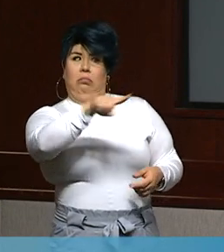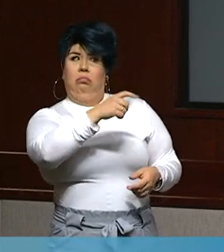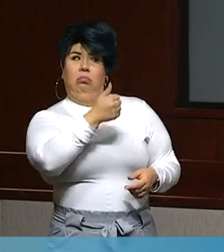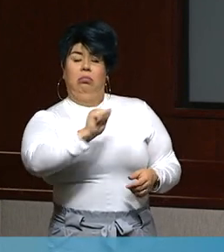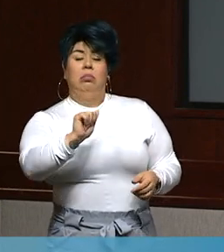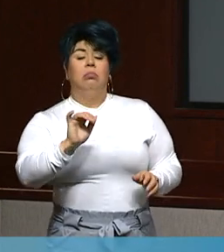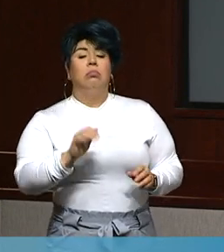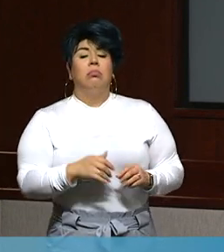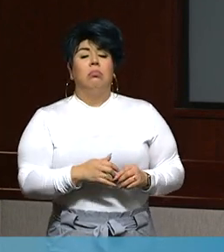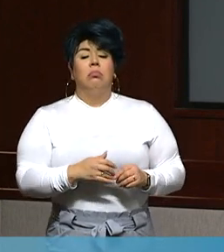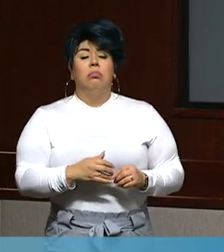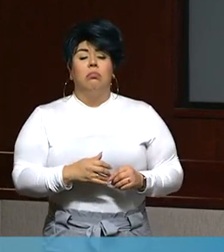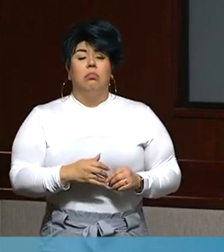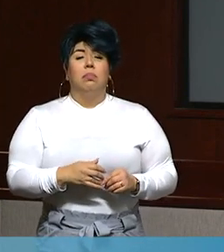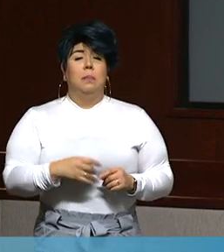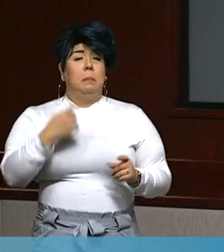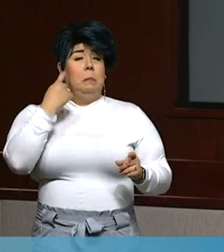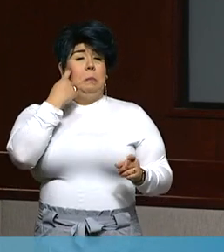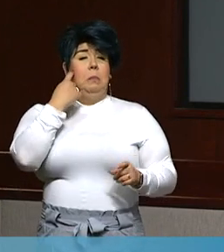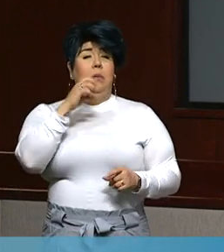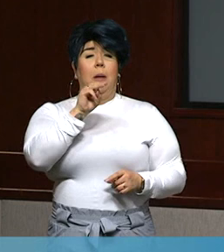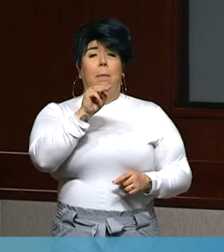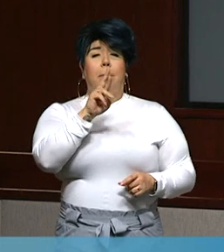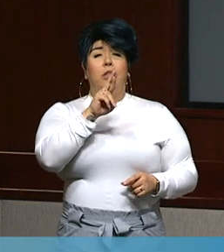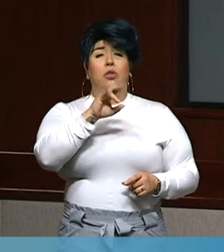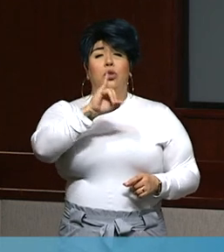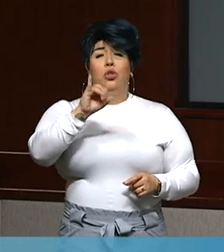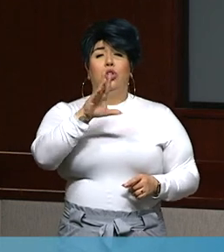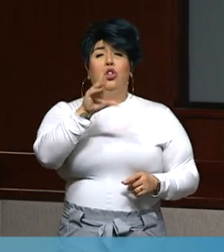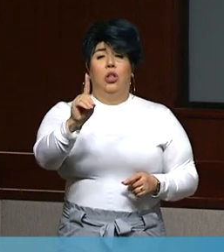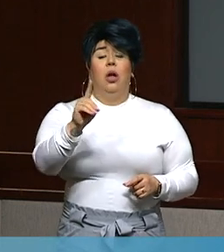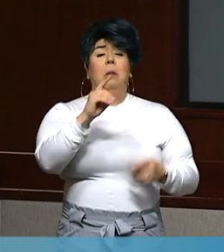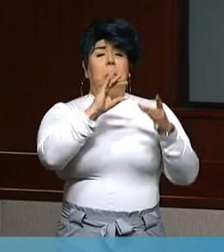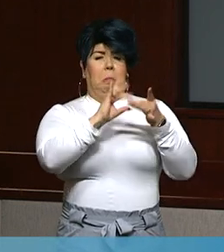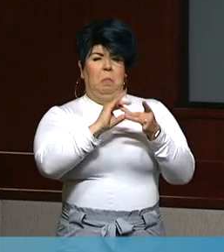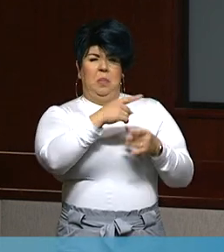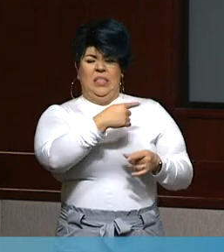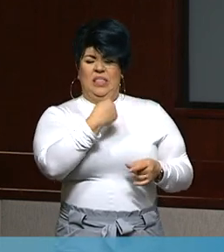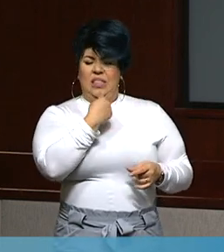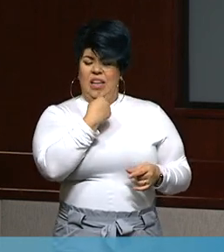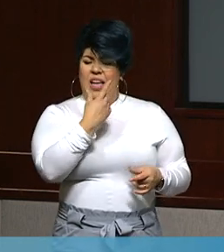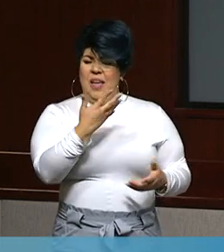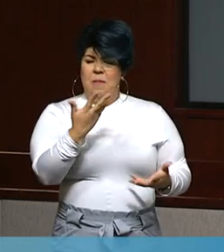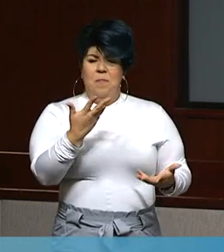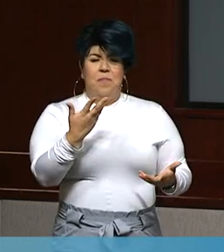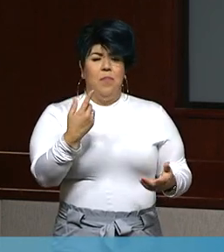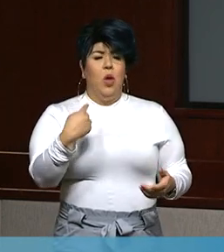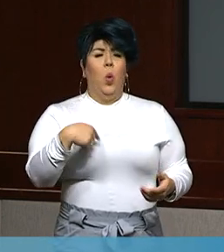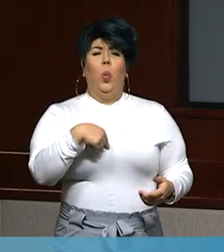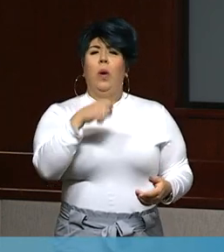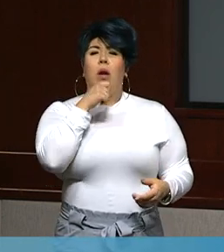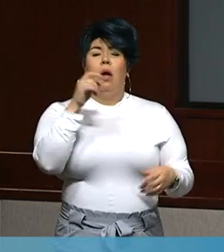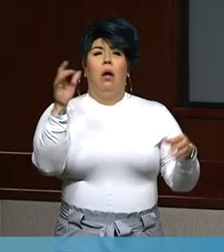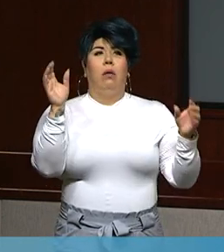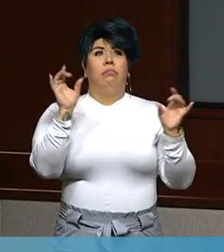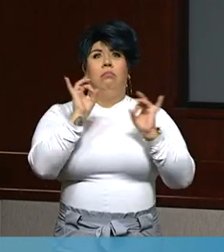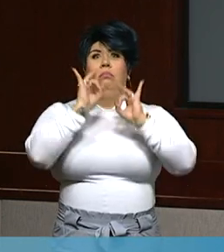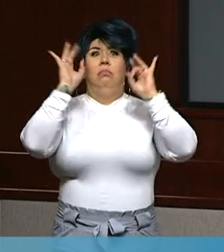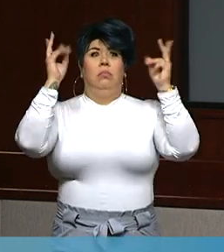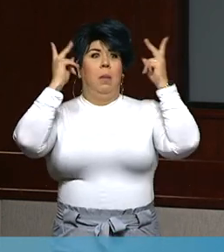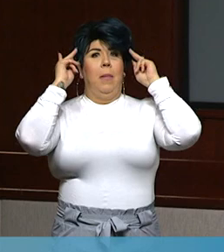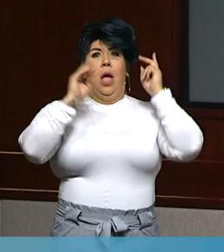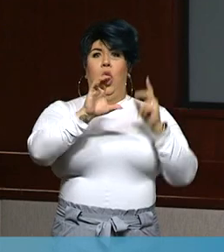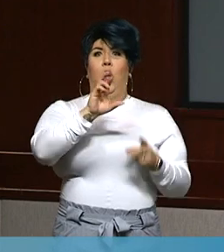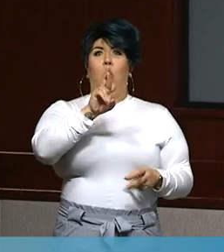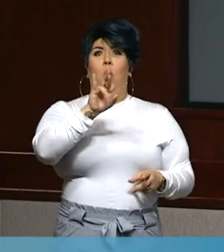Mr. Jen, when he had spoken, you know, he had said, you know, we are not in crisis mode at the moment. You know,